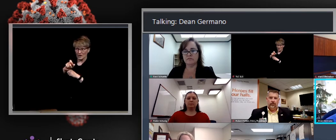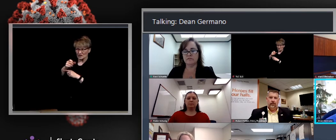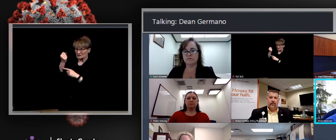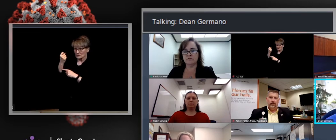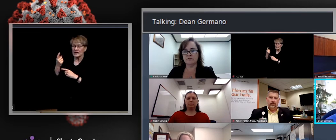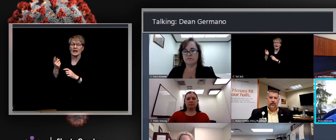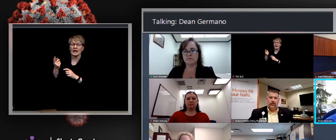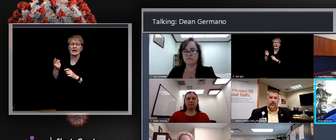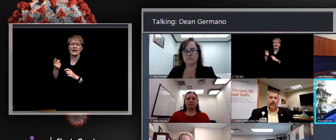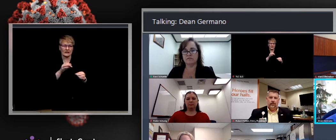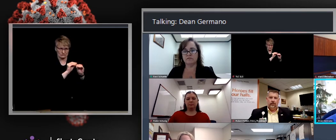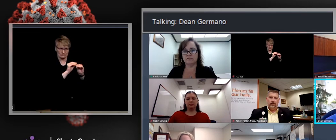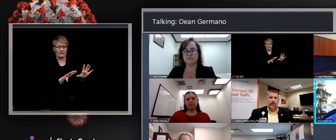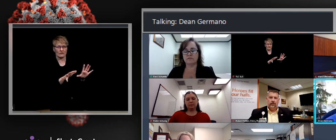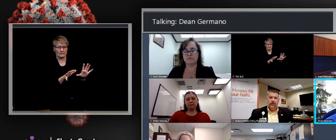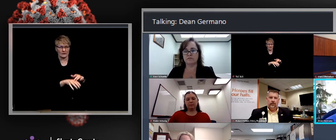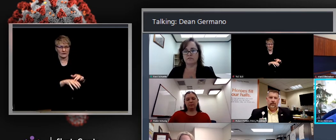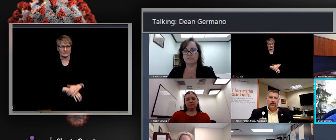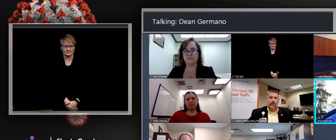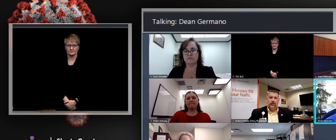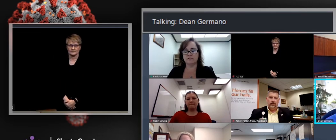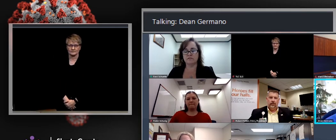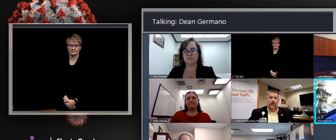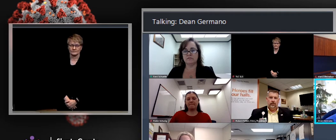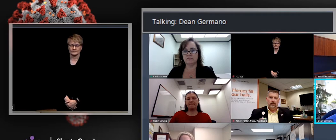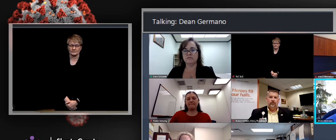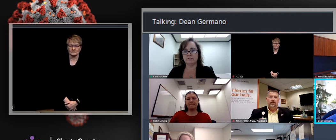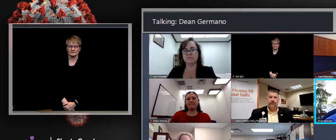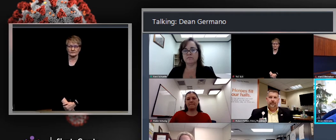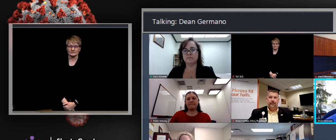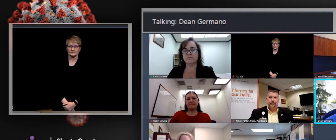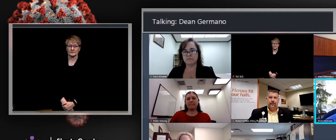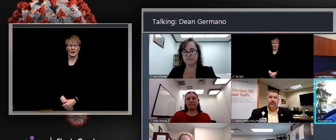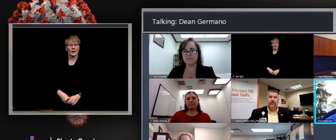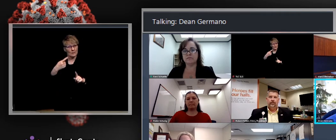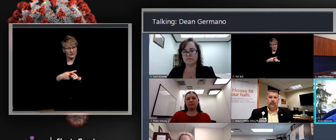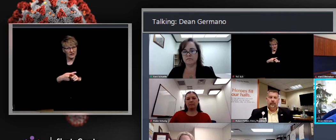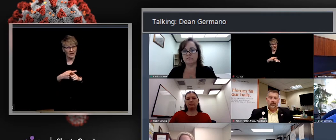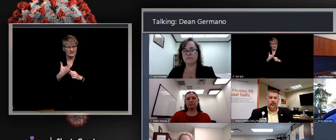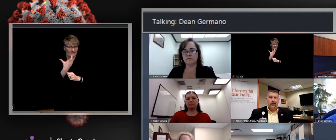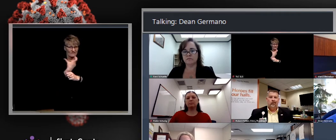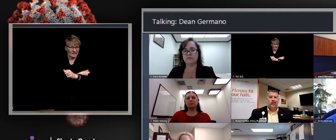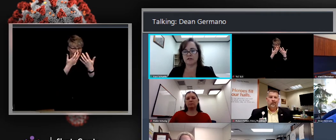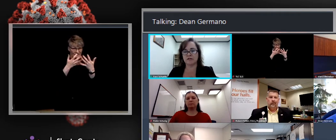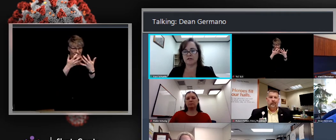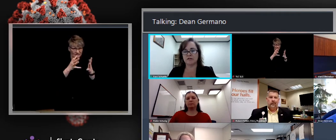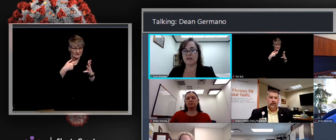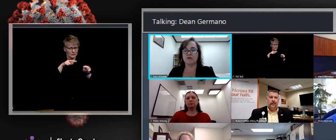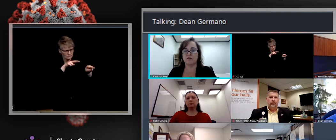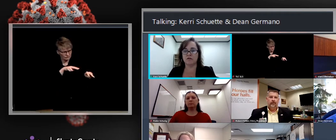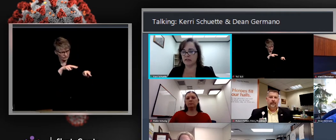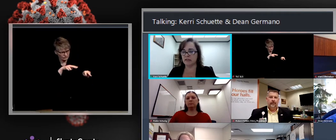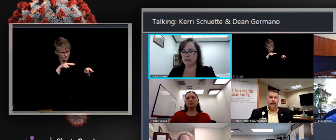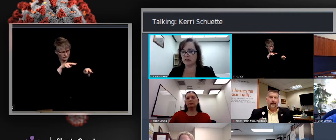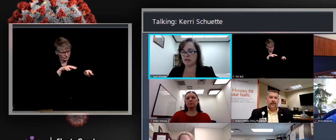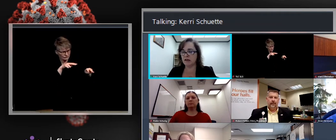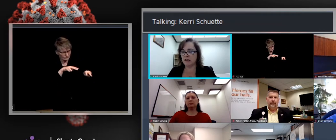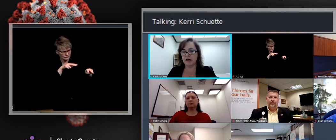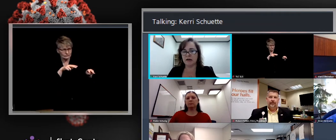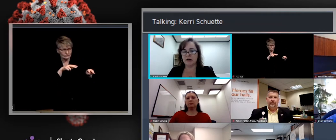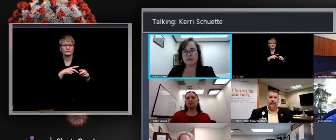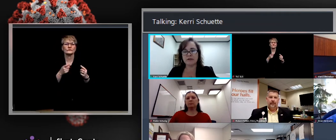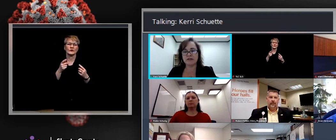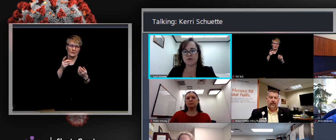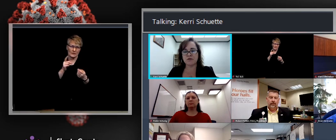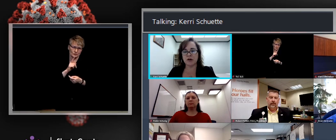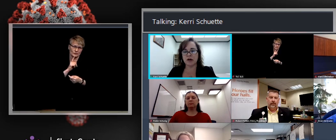the, uh, the, you know, the period after the vaccine is administered, like everywhere else. Sure. Thank you very much.